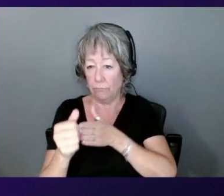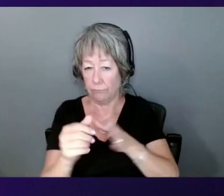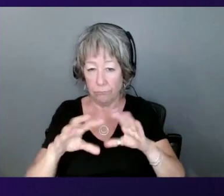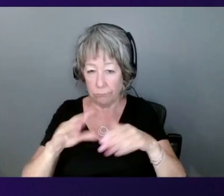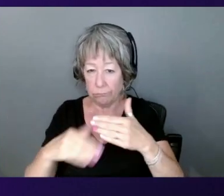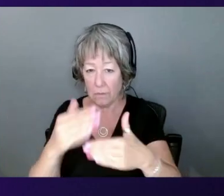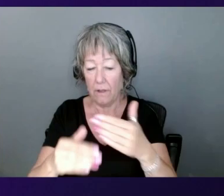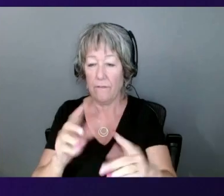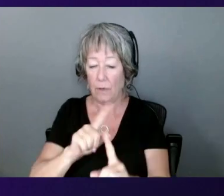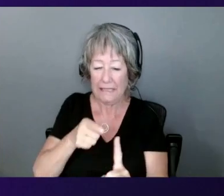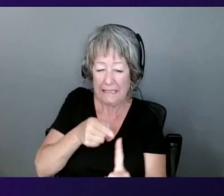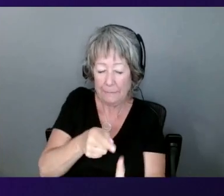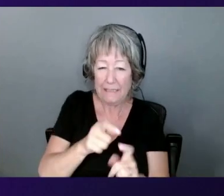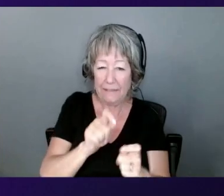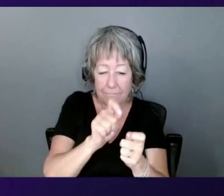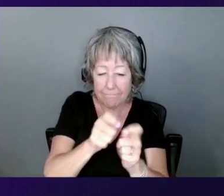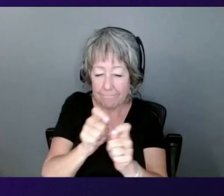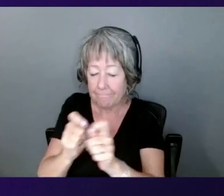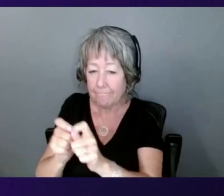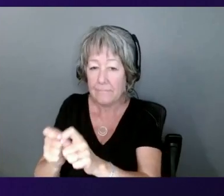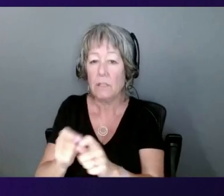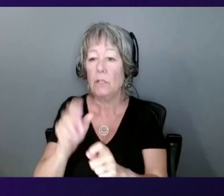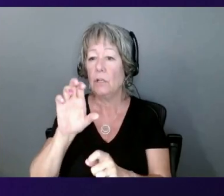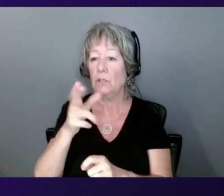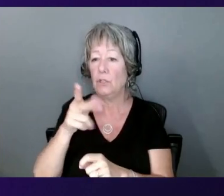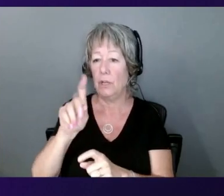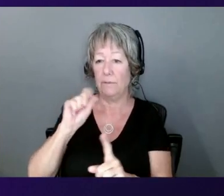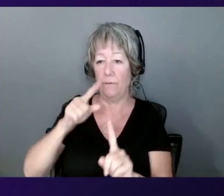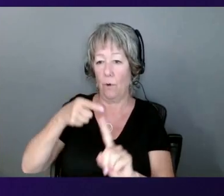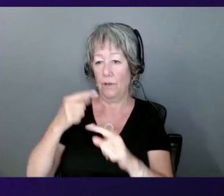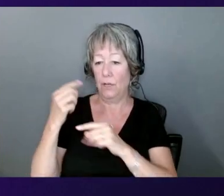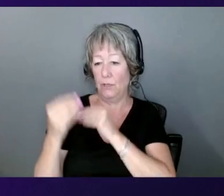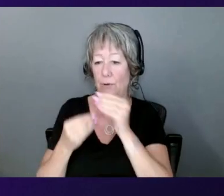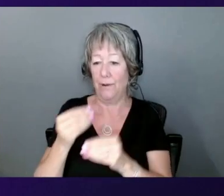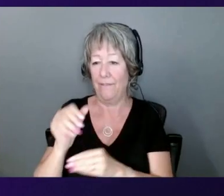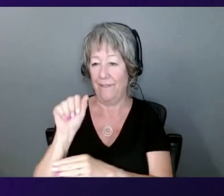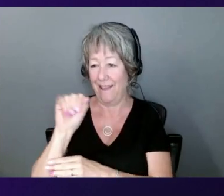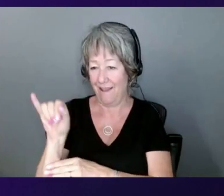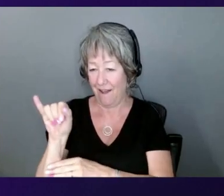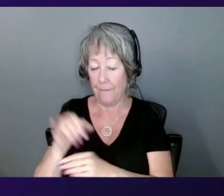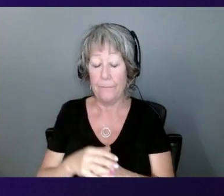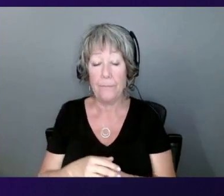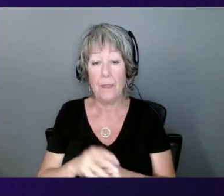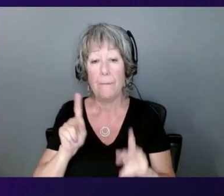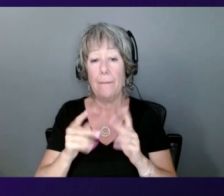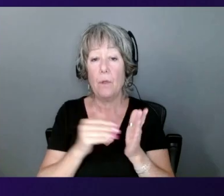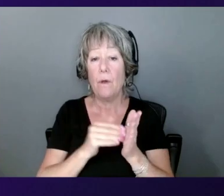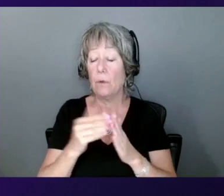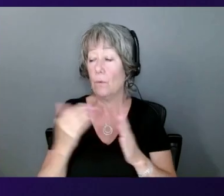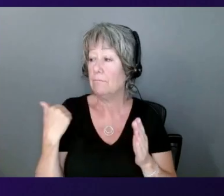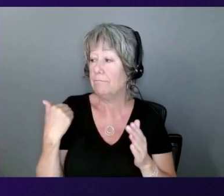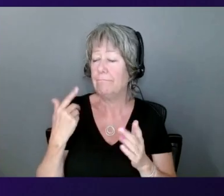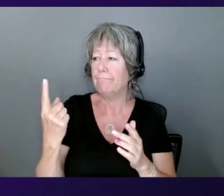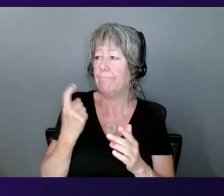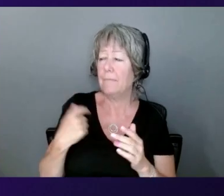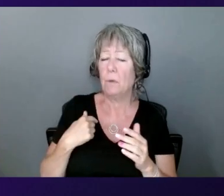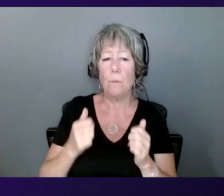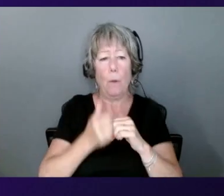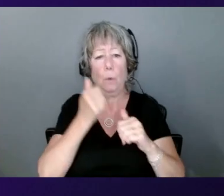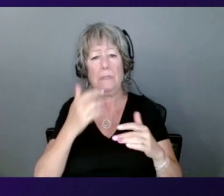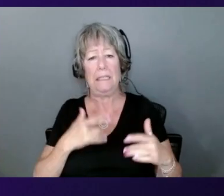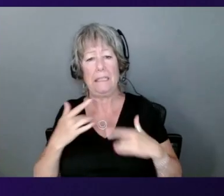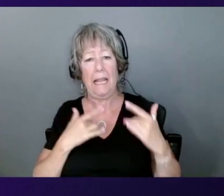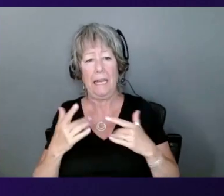for regenerative AI. You know, people ask me all the time, what's the most exciting part about working on chips?